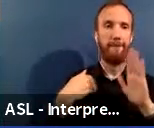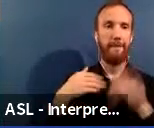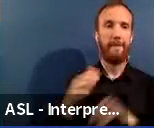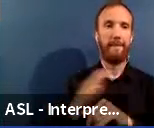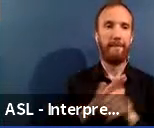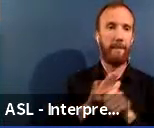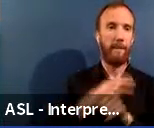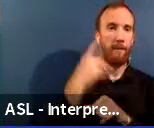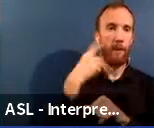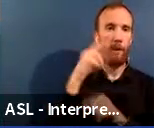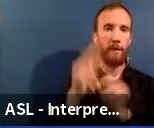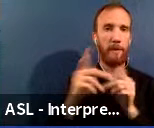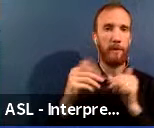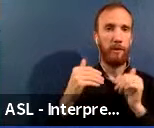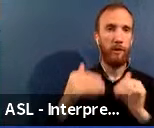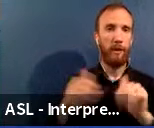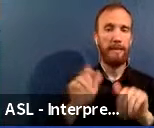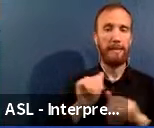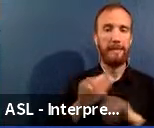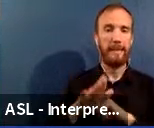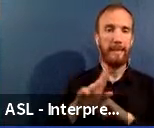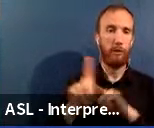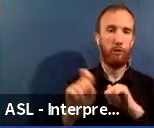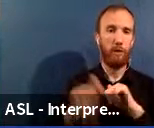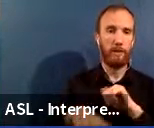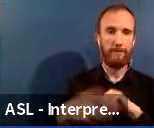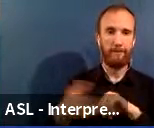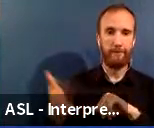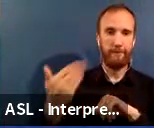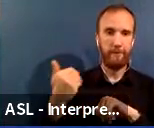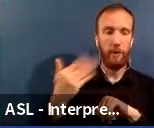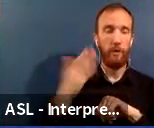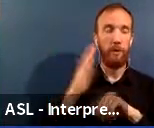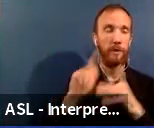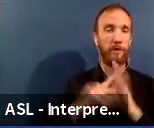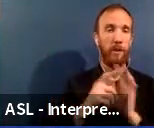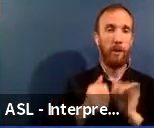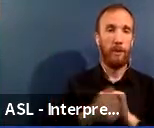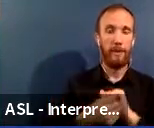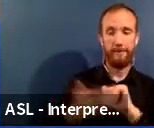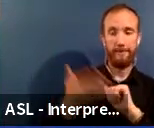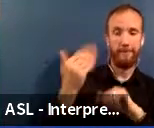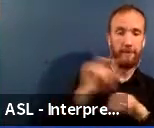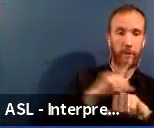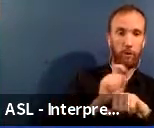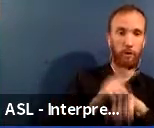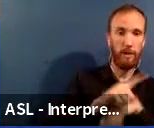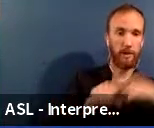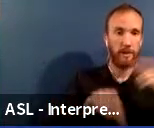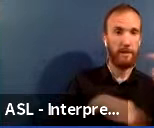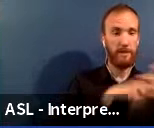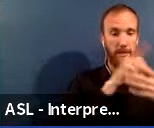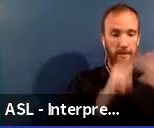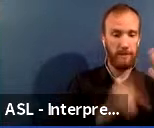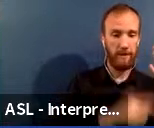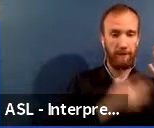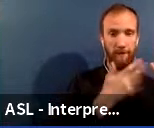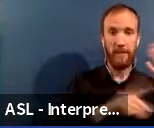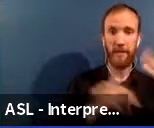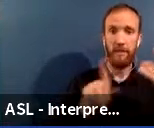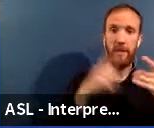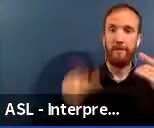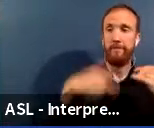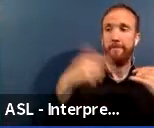questions in advance. So we're going to go ahead and get started with the pre-submitted questions and then move over to the ones that we find in the Q&A.